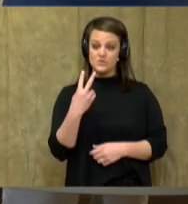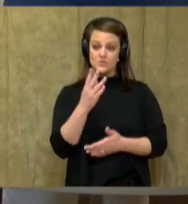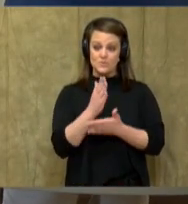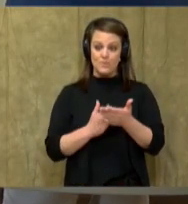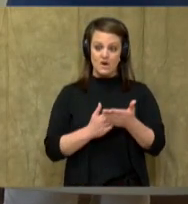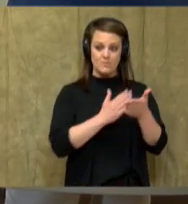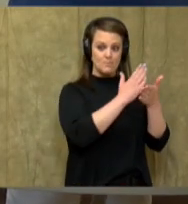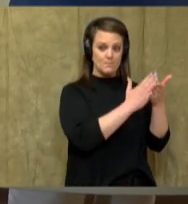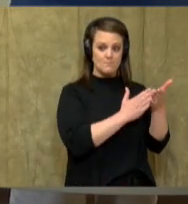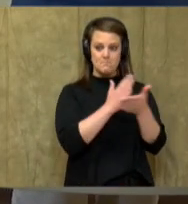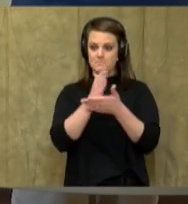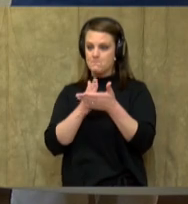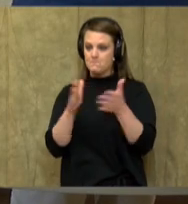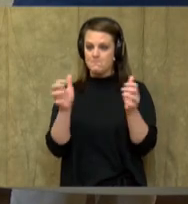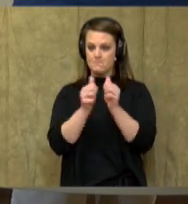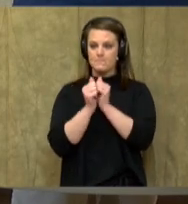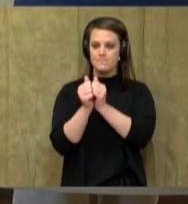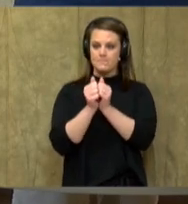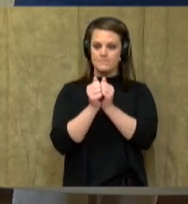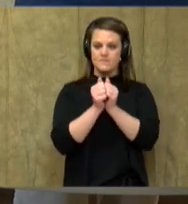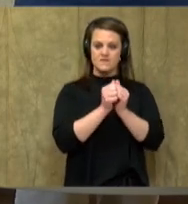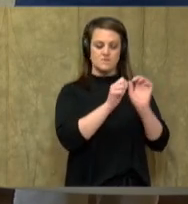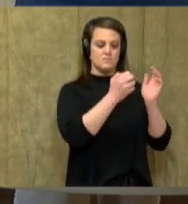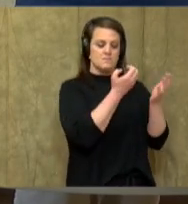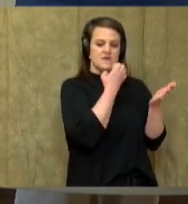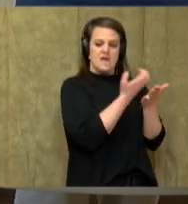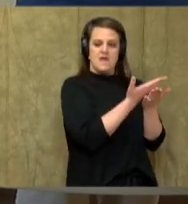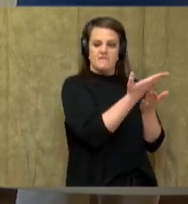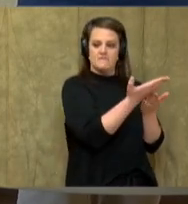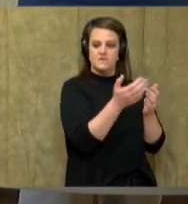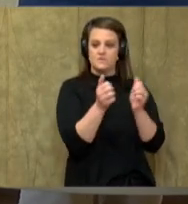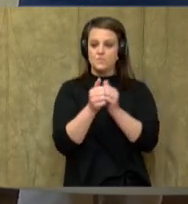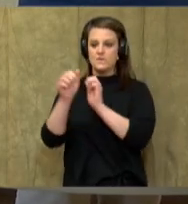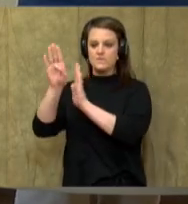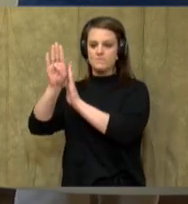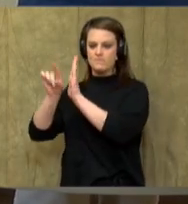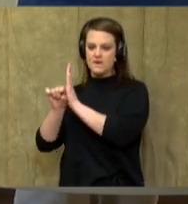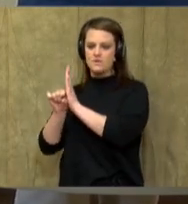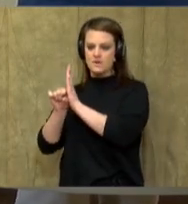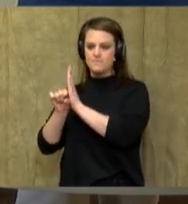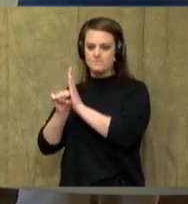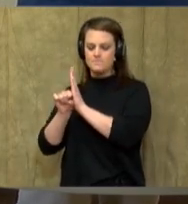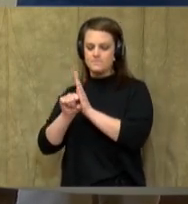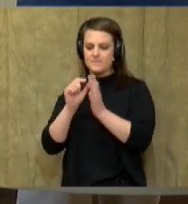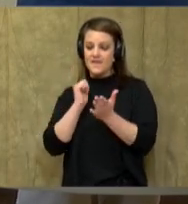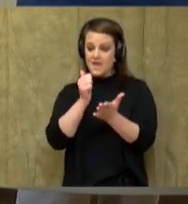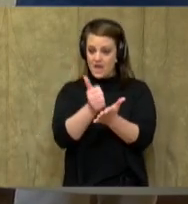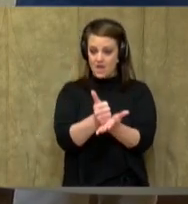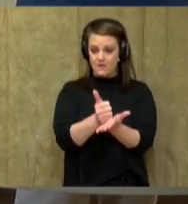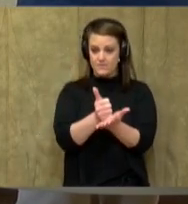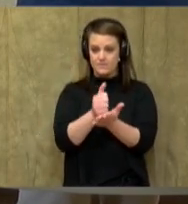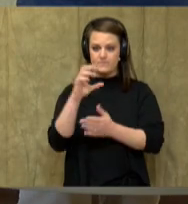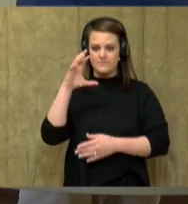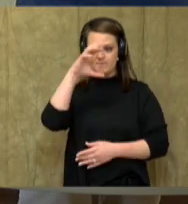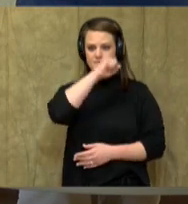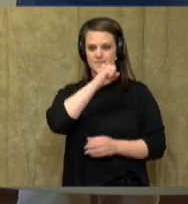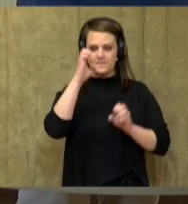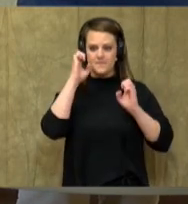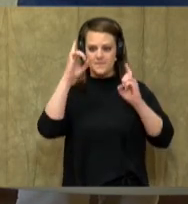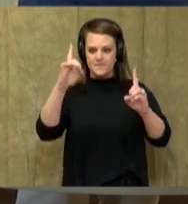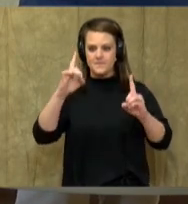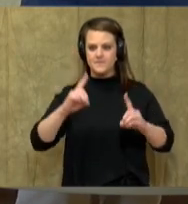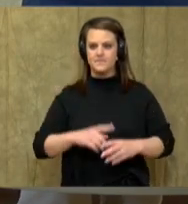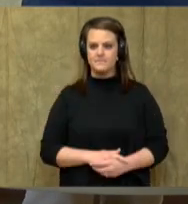puzzle piece, boys and girls. The text evidence, along with your background knowledge, will help you draw that conclusion